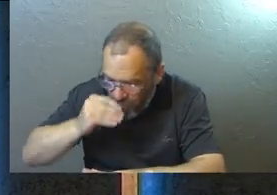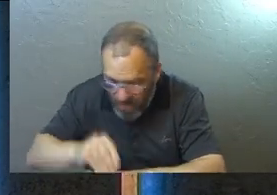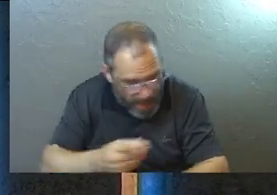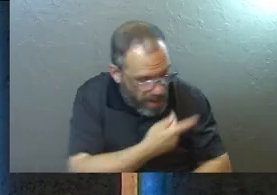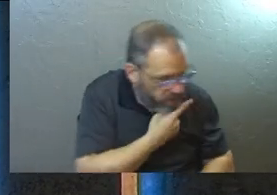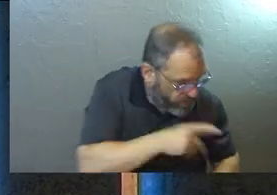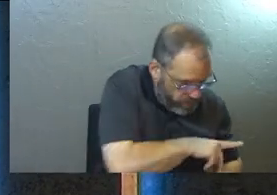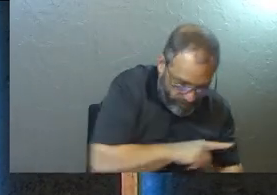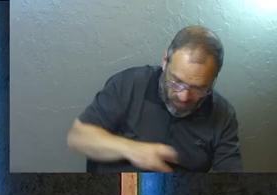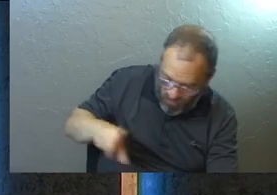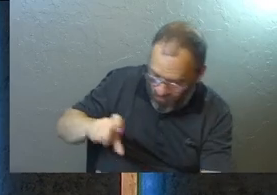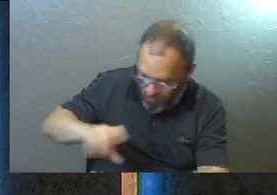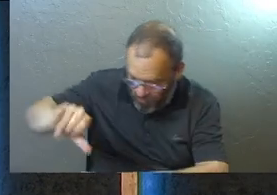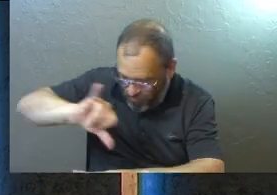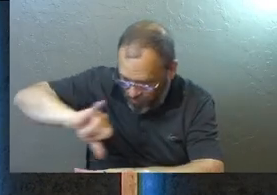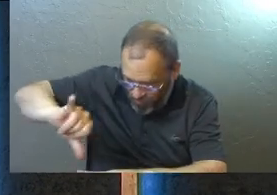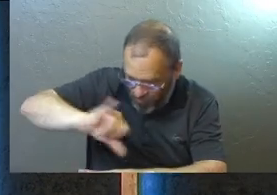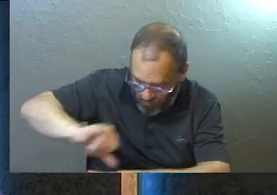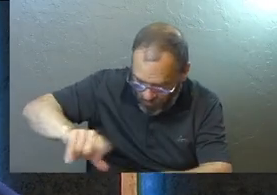putting perfume on them.